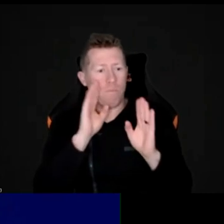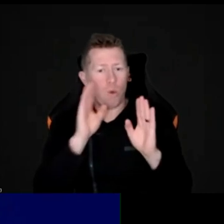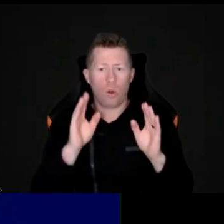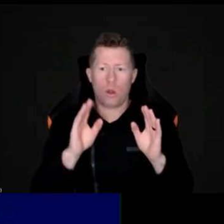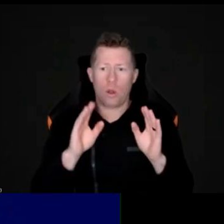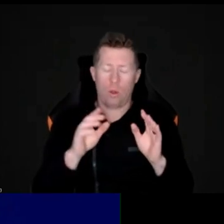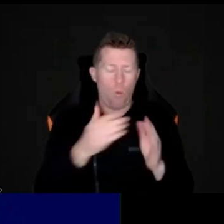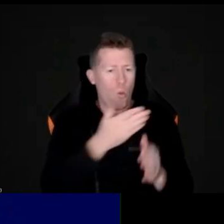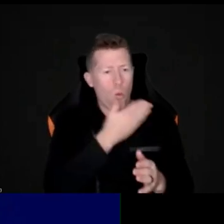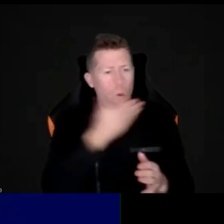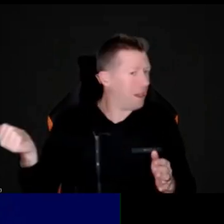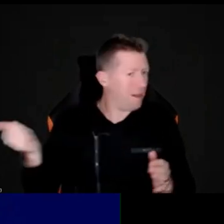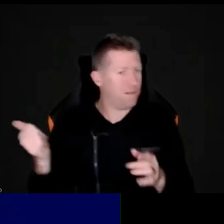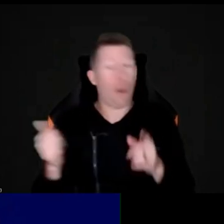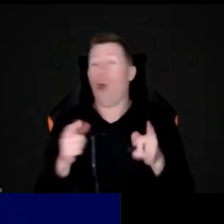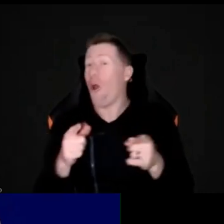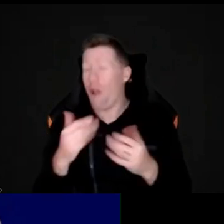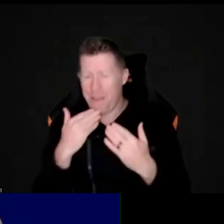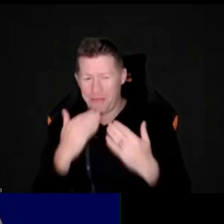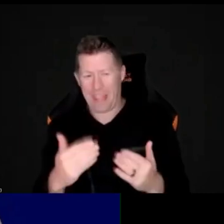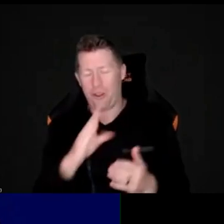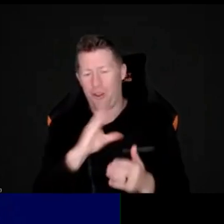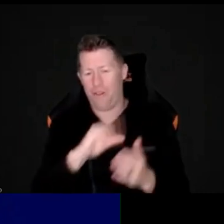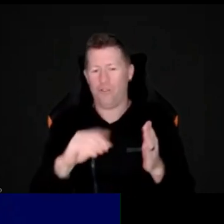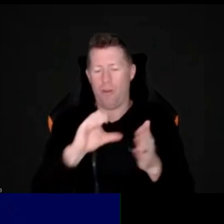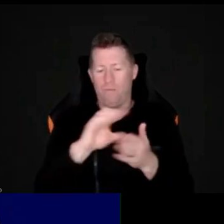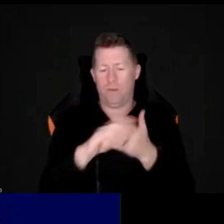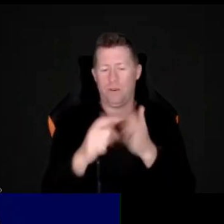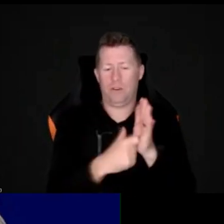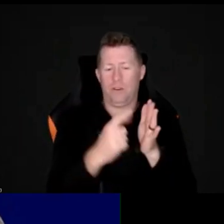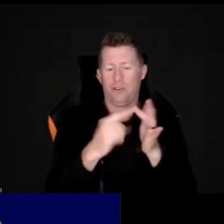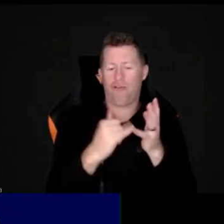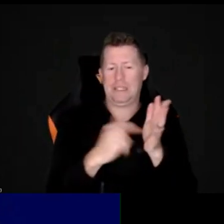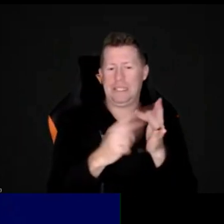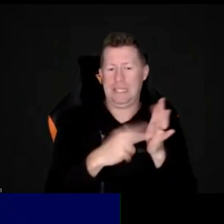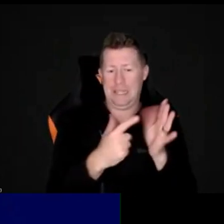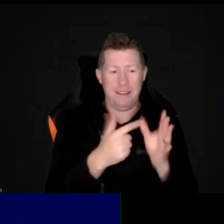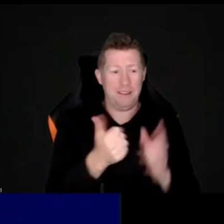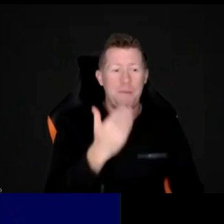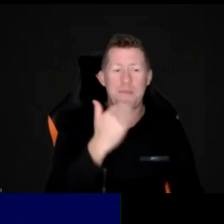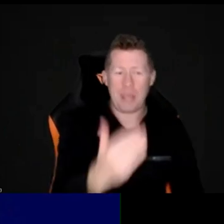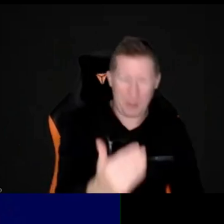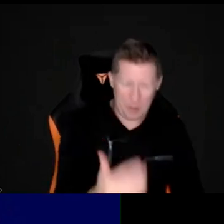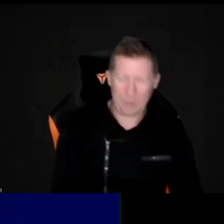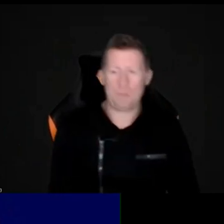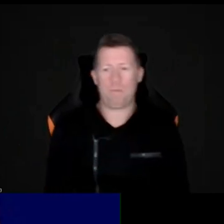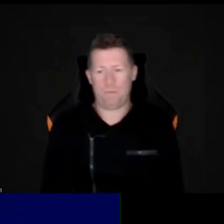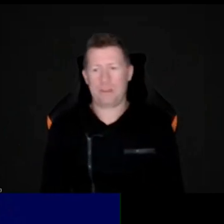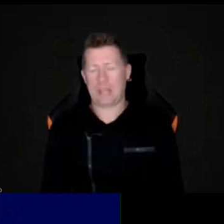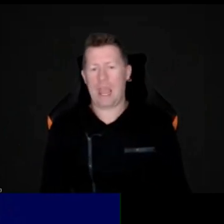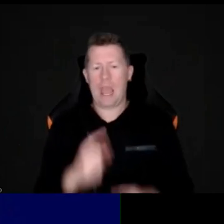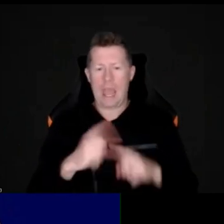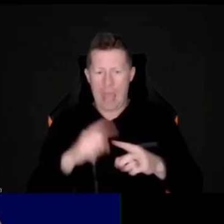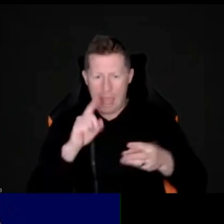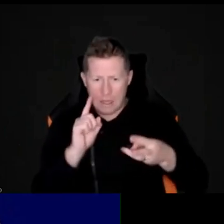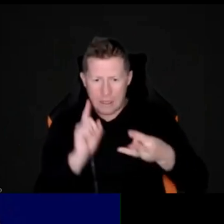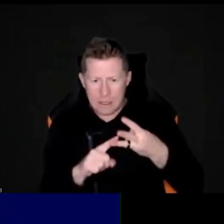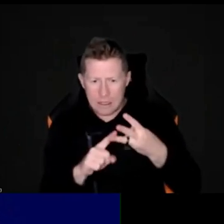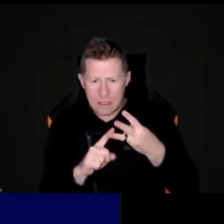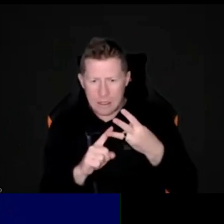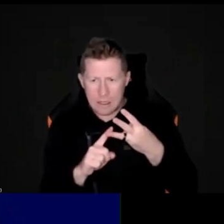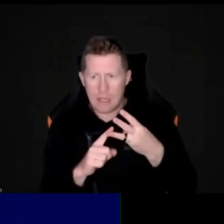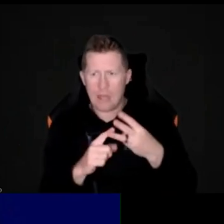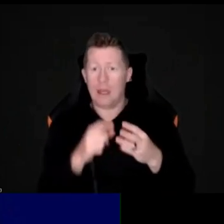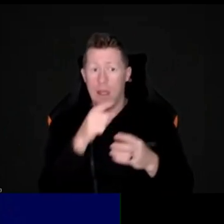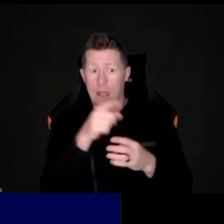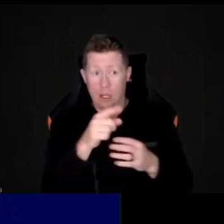Thank you. So that was from Christina. So that's a nice positive comment. Thank you. And then it asks, someone else asked,